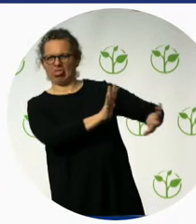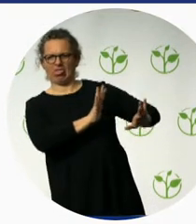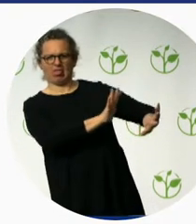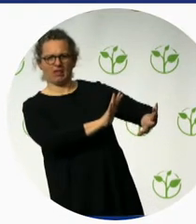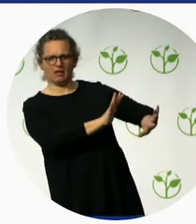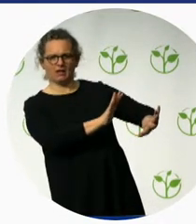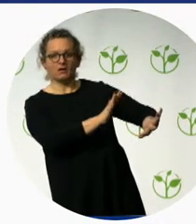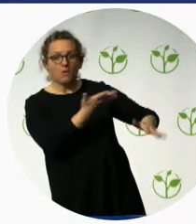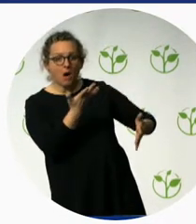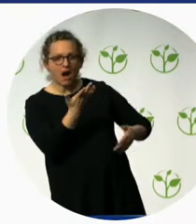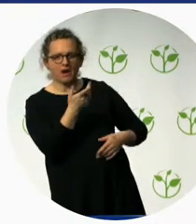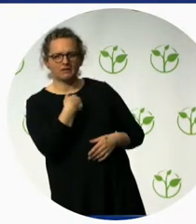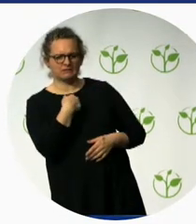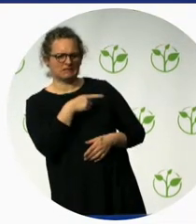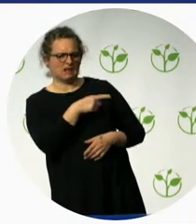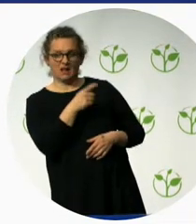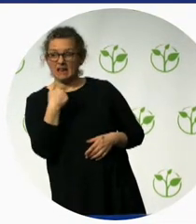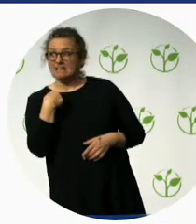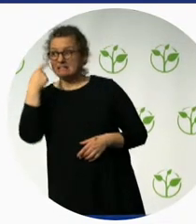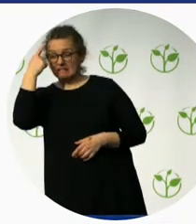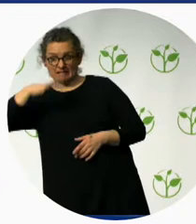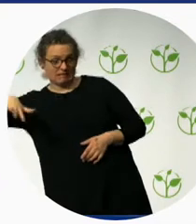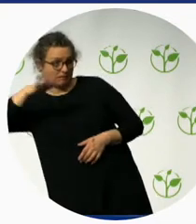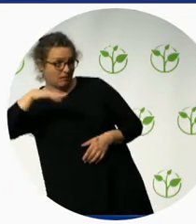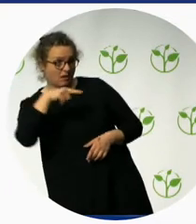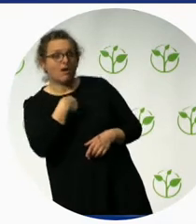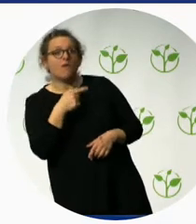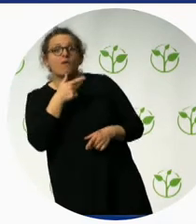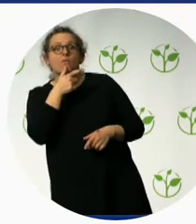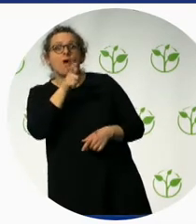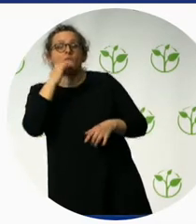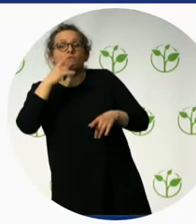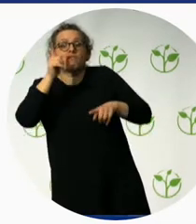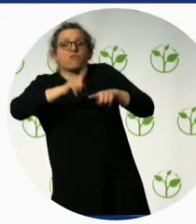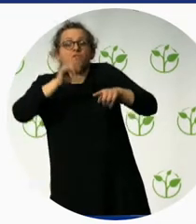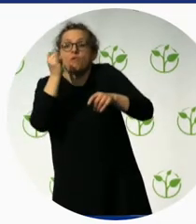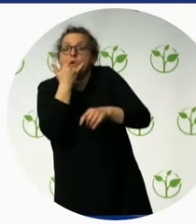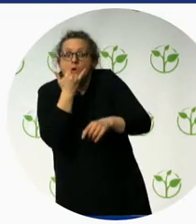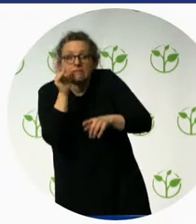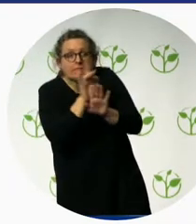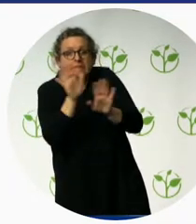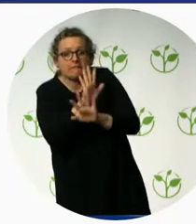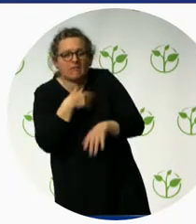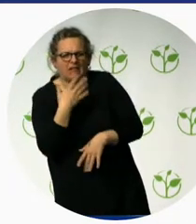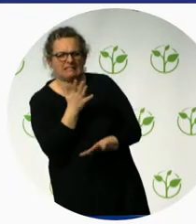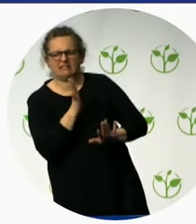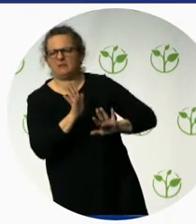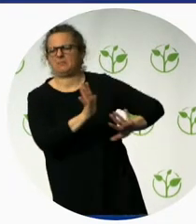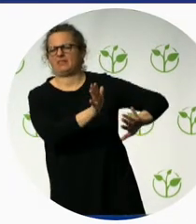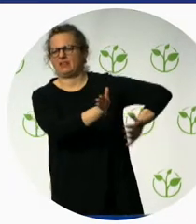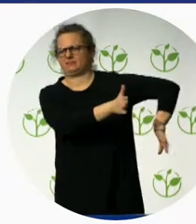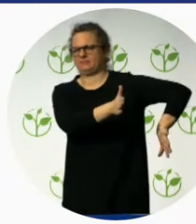wrong. And people with disabilities, when they think of traveling, there are a lot of questions that come to their mind about the